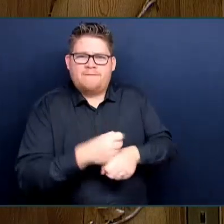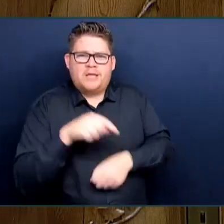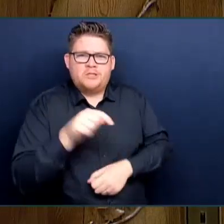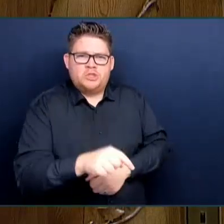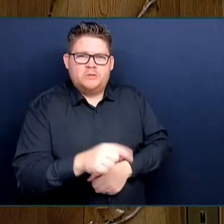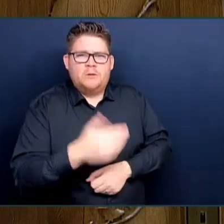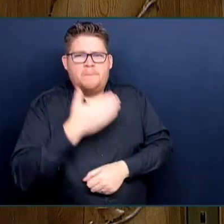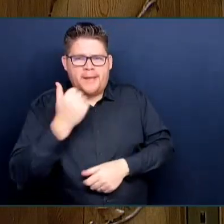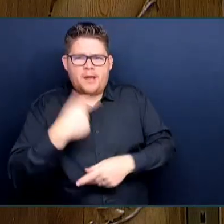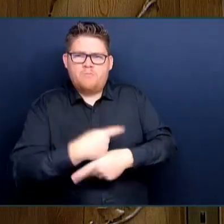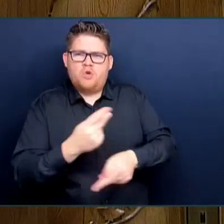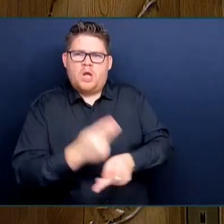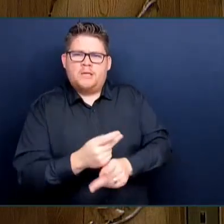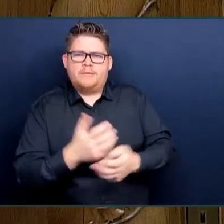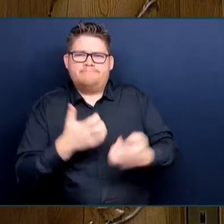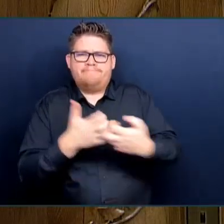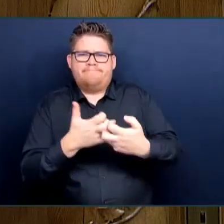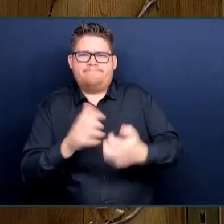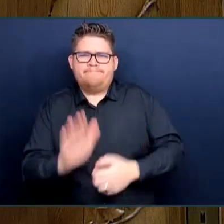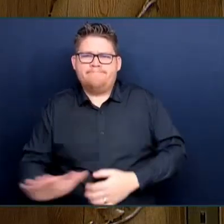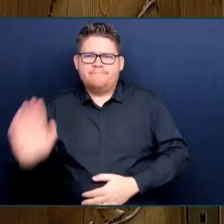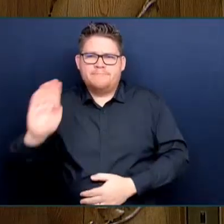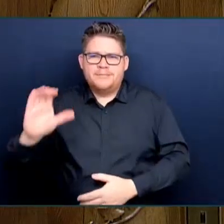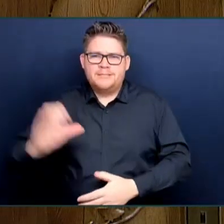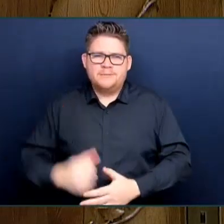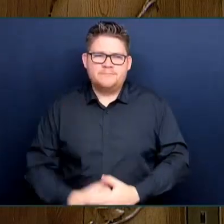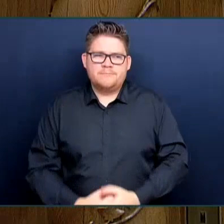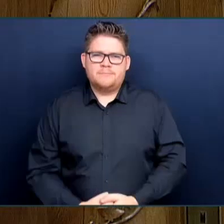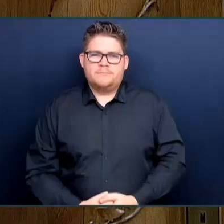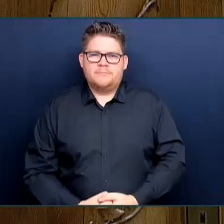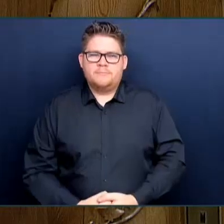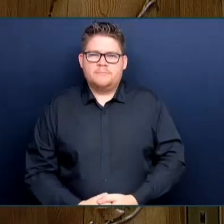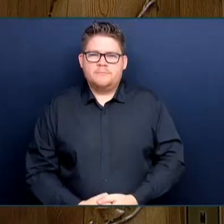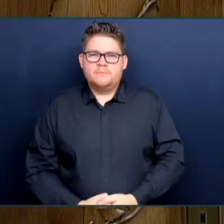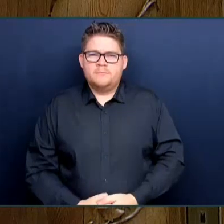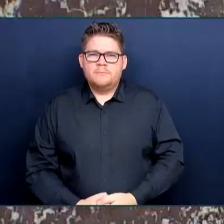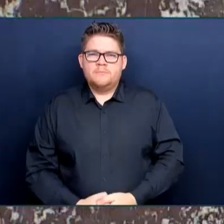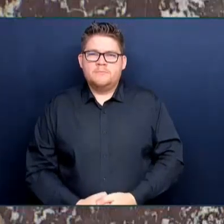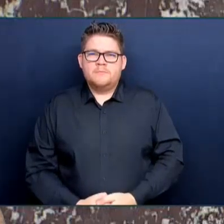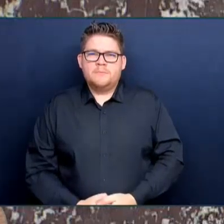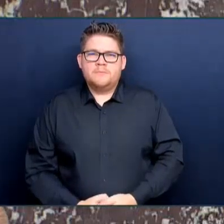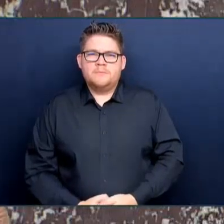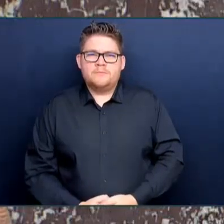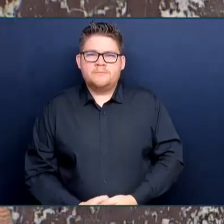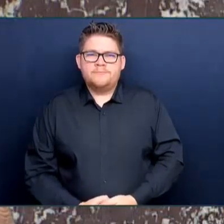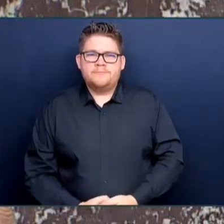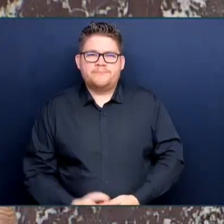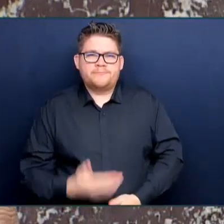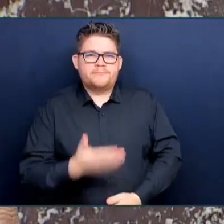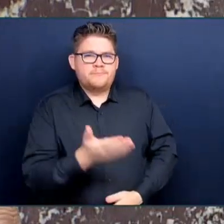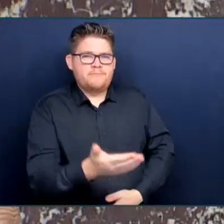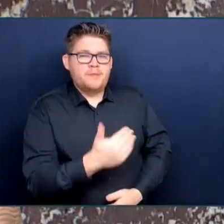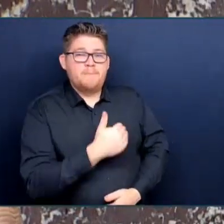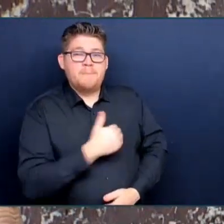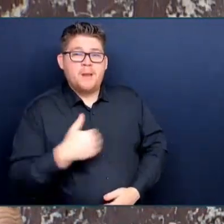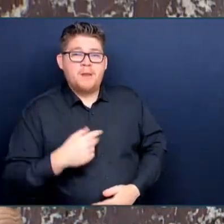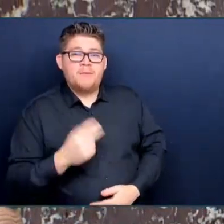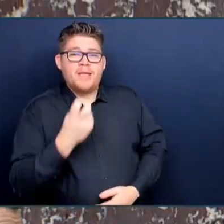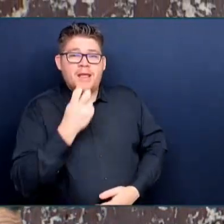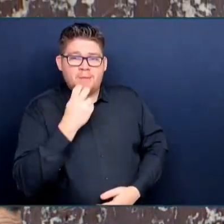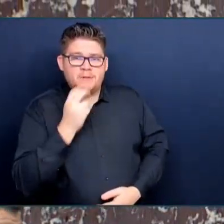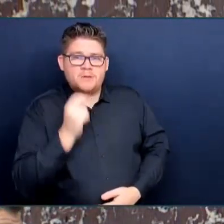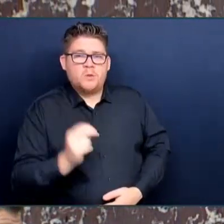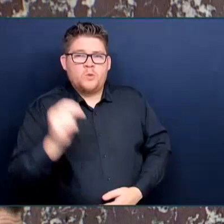Member for Kamloops North Thompson. Well, thank you, Mr. Speaker. Well, merit's a long way from Crofton. And the questions are about